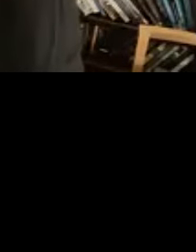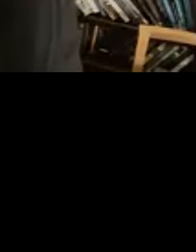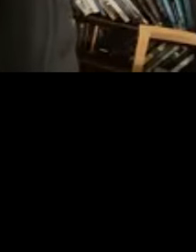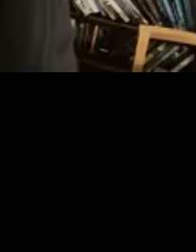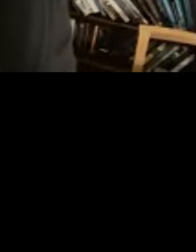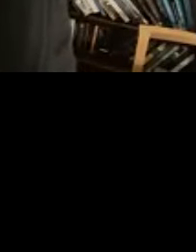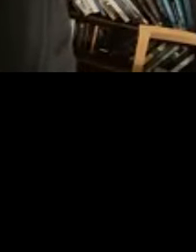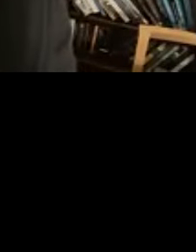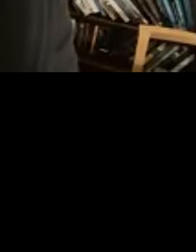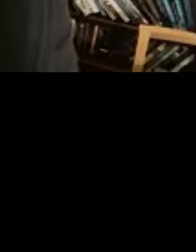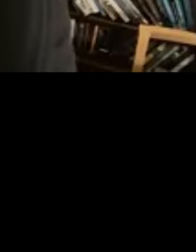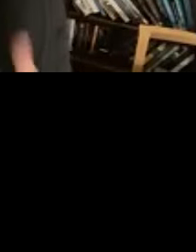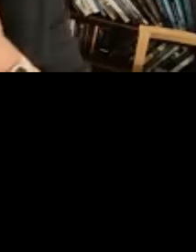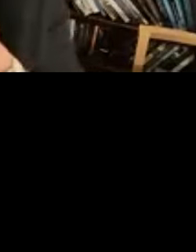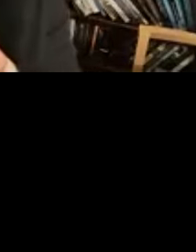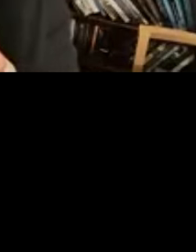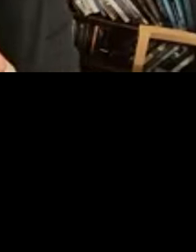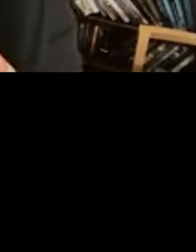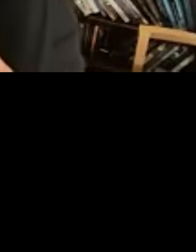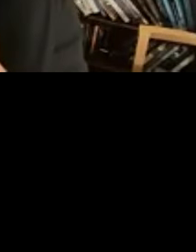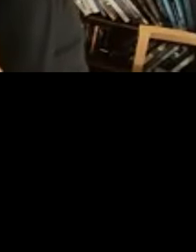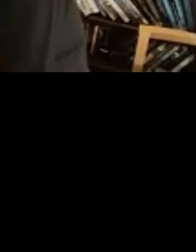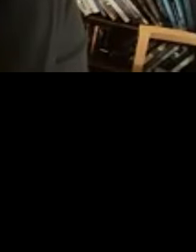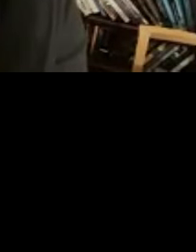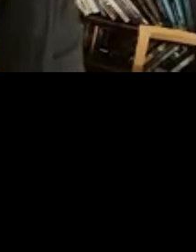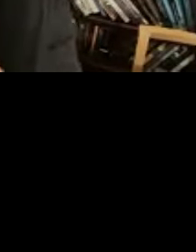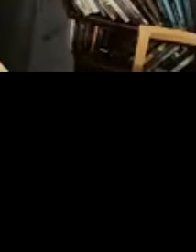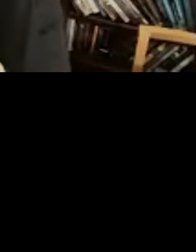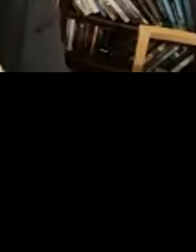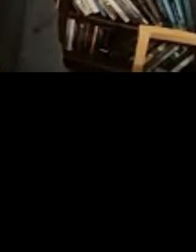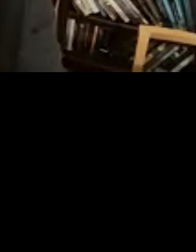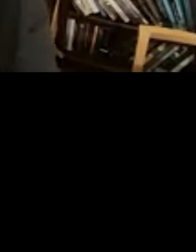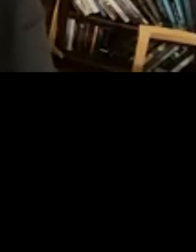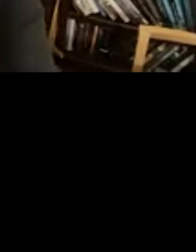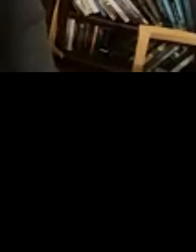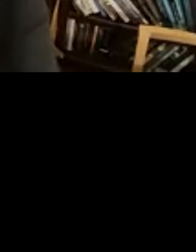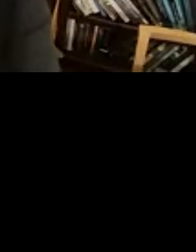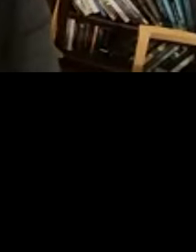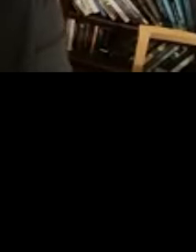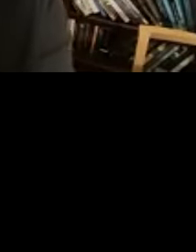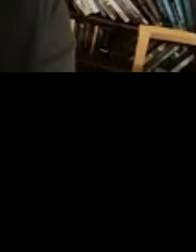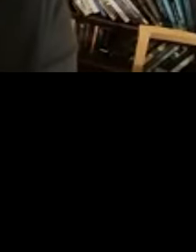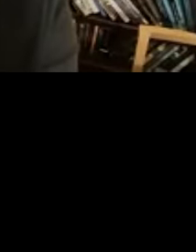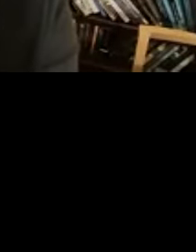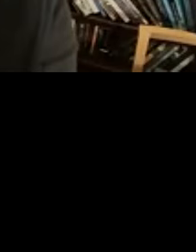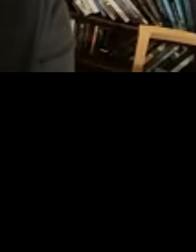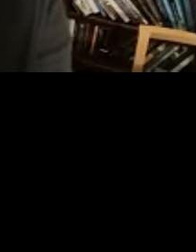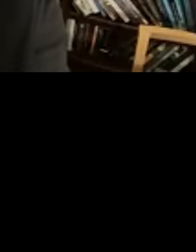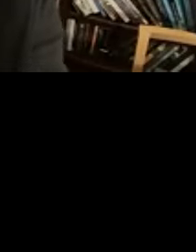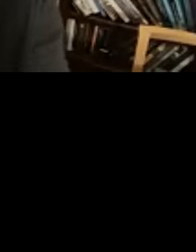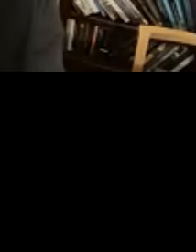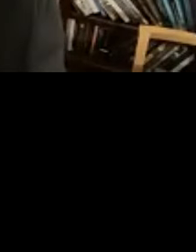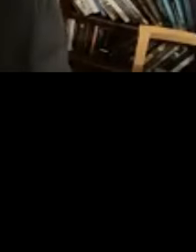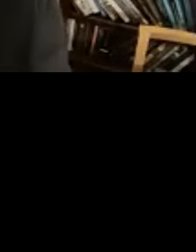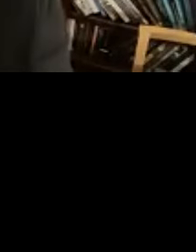across the country. And if you'll indulge me for just a moment, I'd like to plug the next Tallahassee Society lecture, also coming